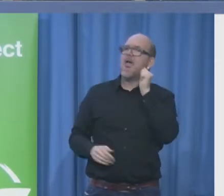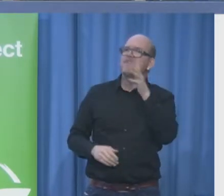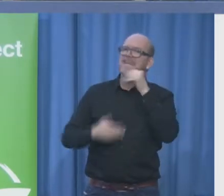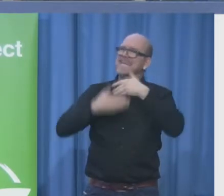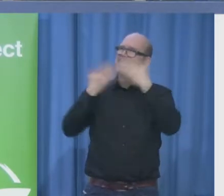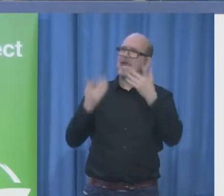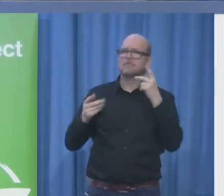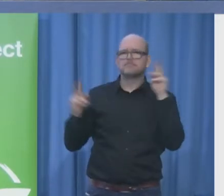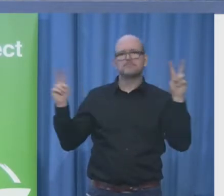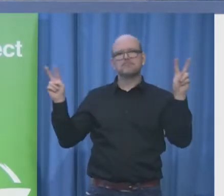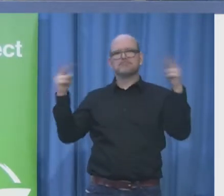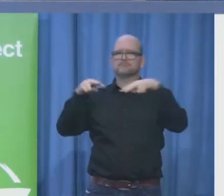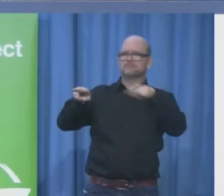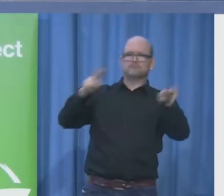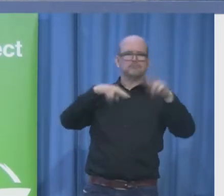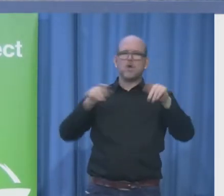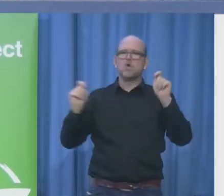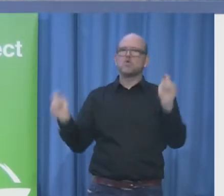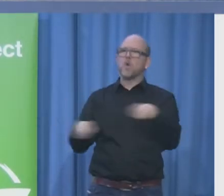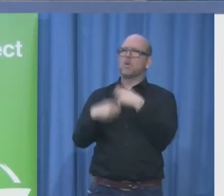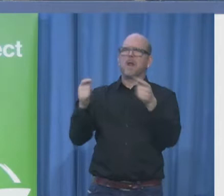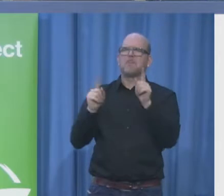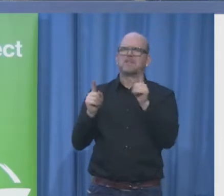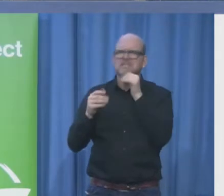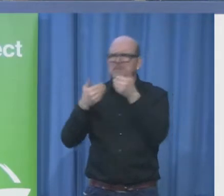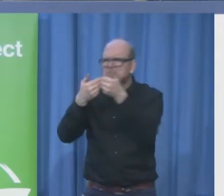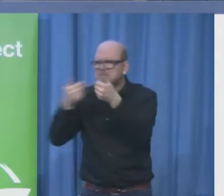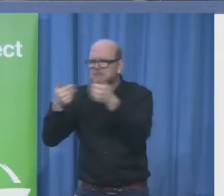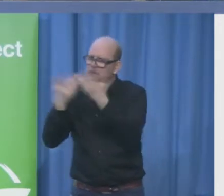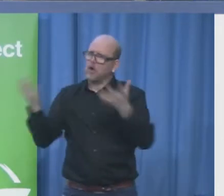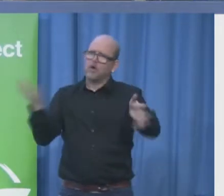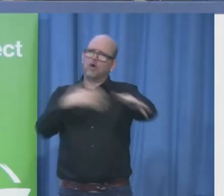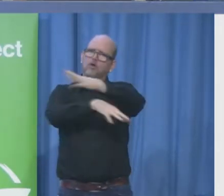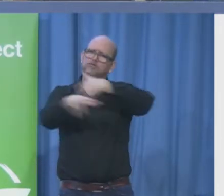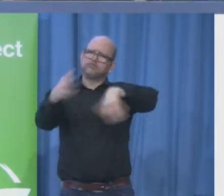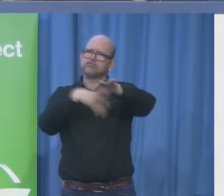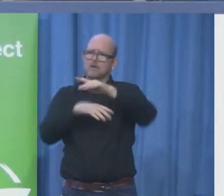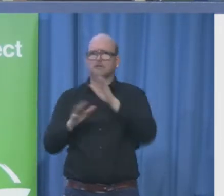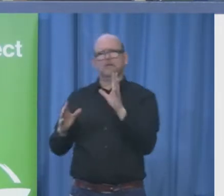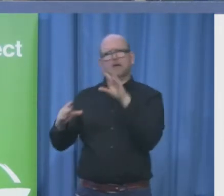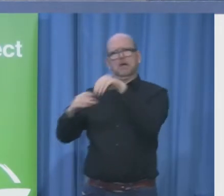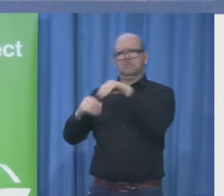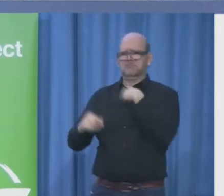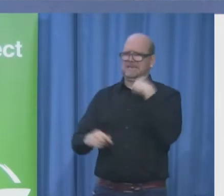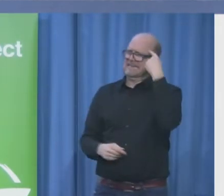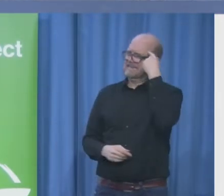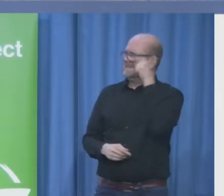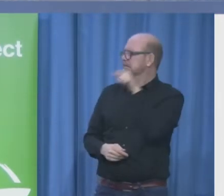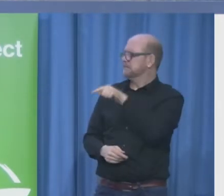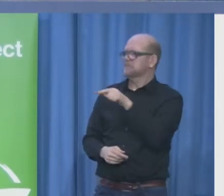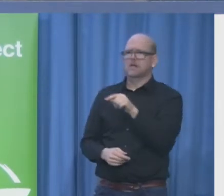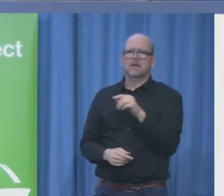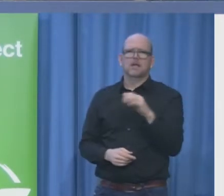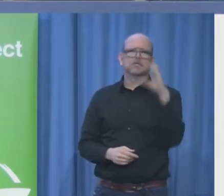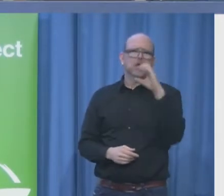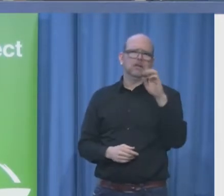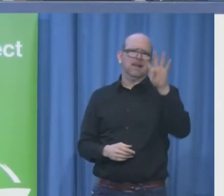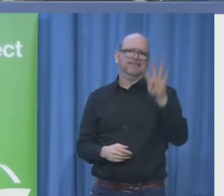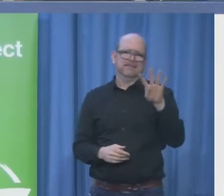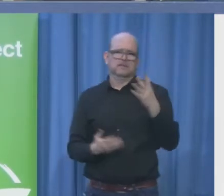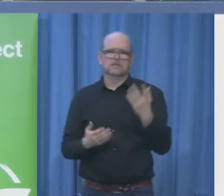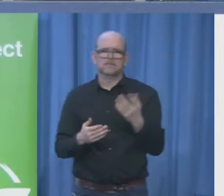Any suggestions from the audience? Anyone here who is engaged with the broadcasters in your countries